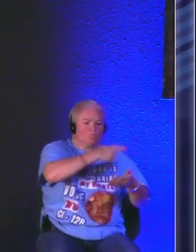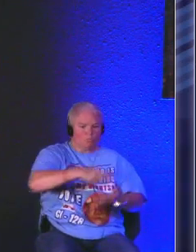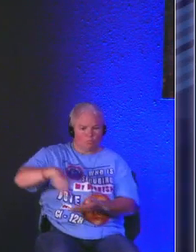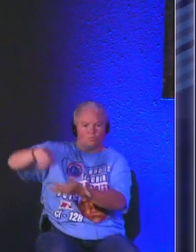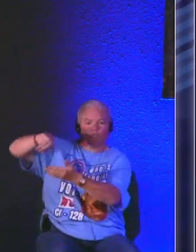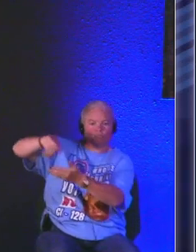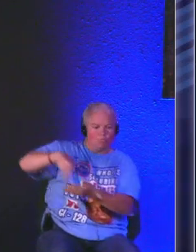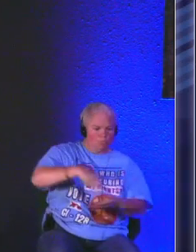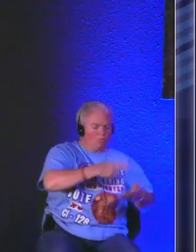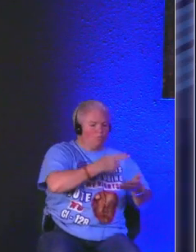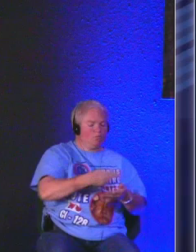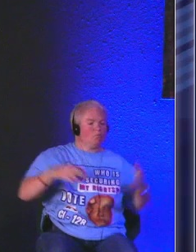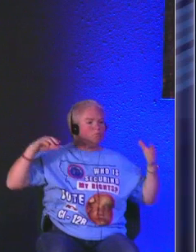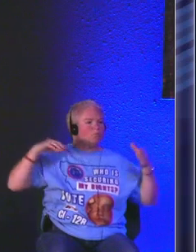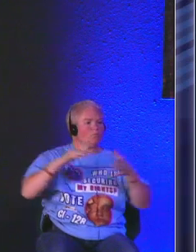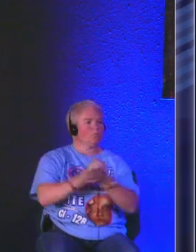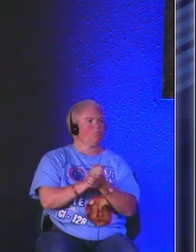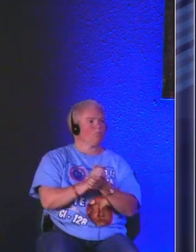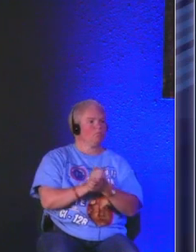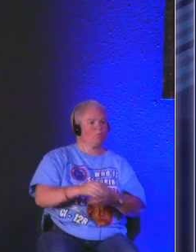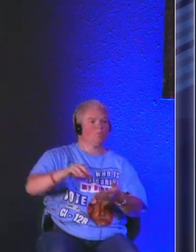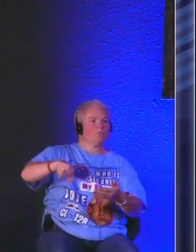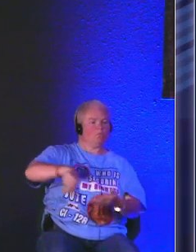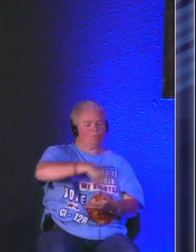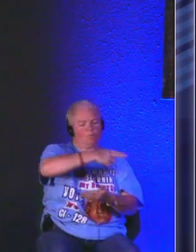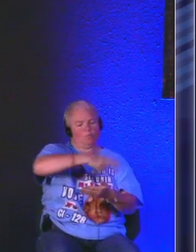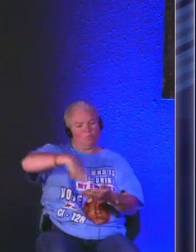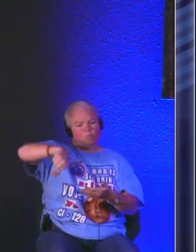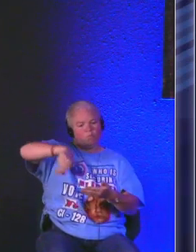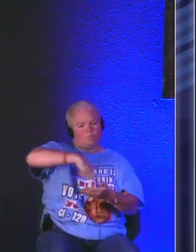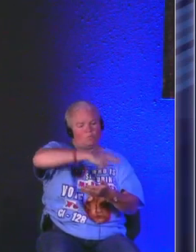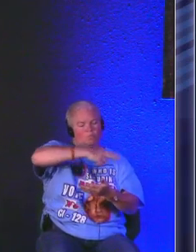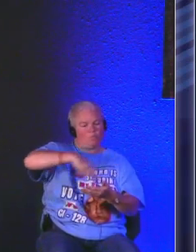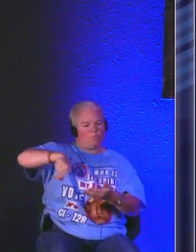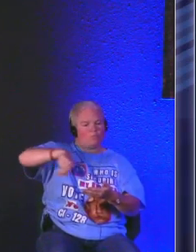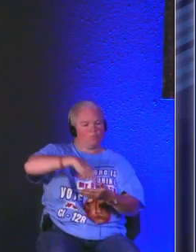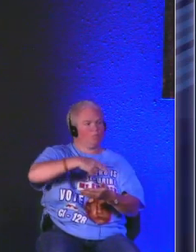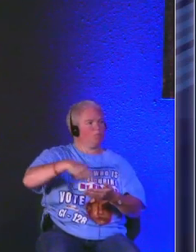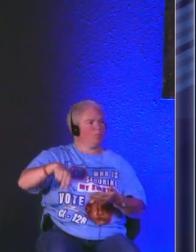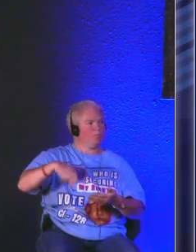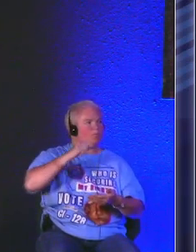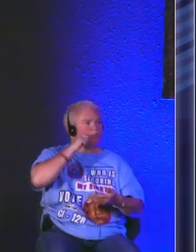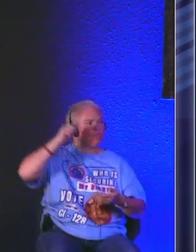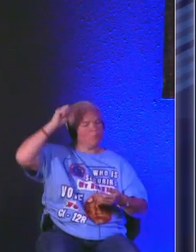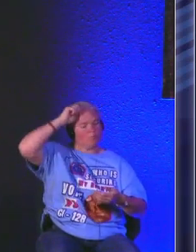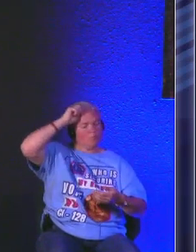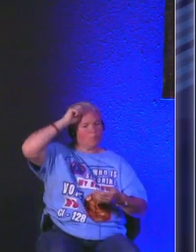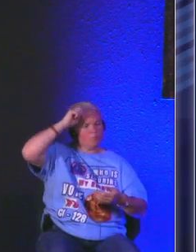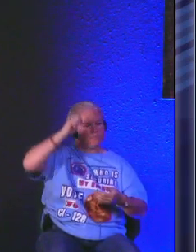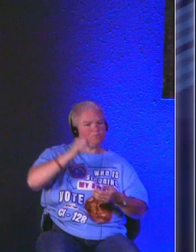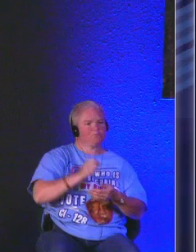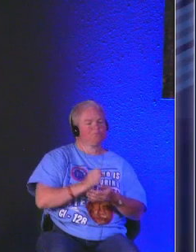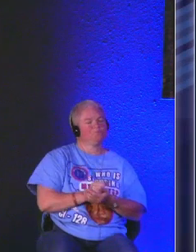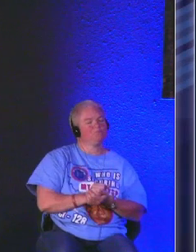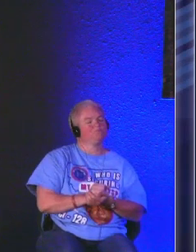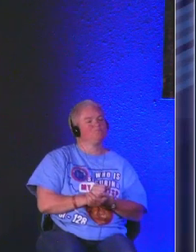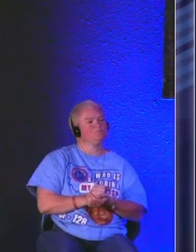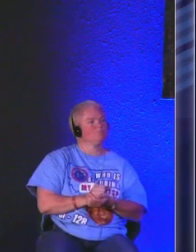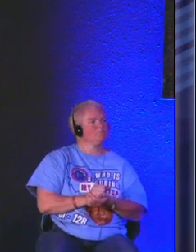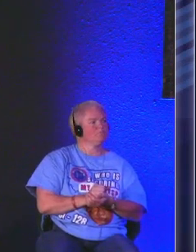I saw you at the wedding I saw how you were dancing at the wedding you could probably give all these youngsters lessons